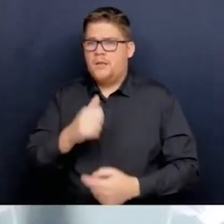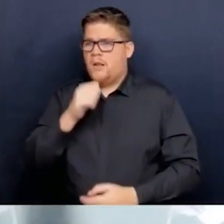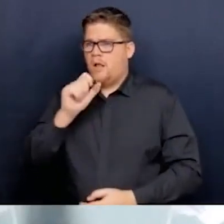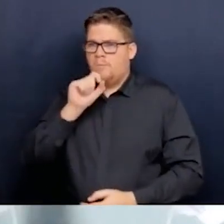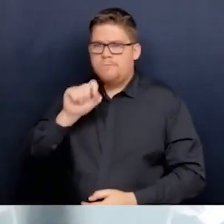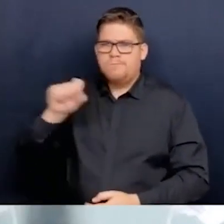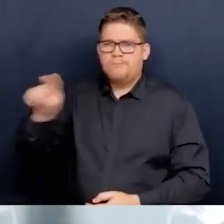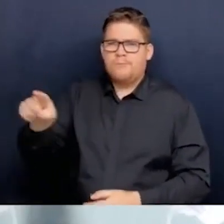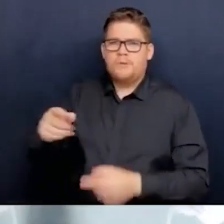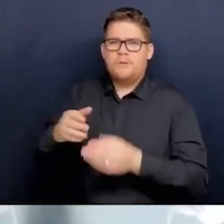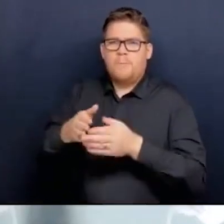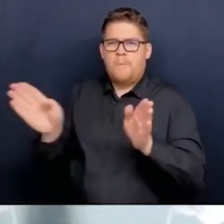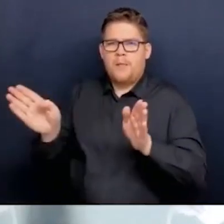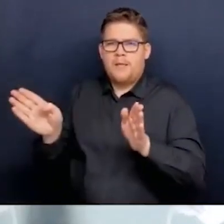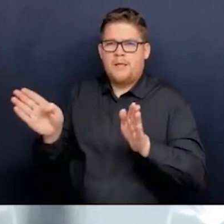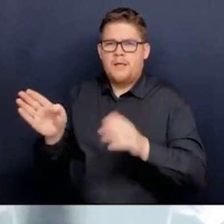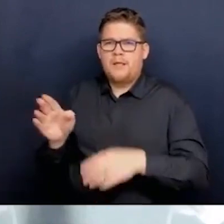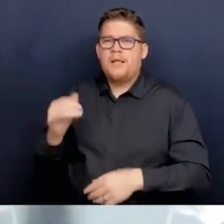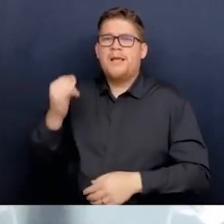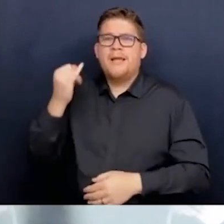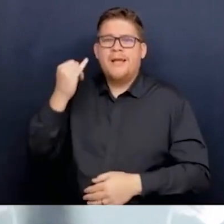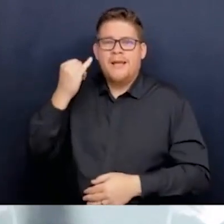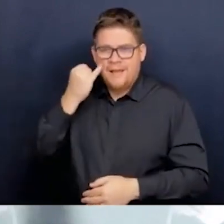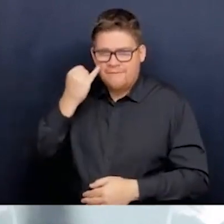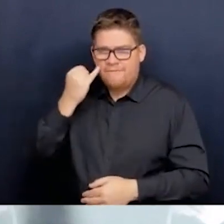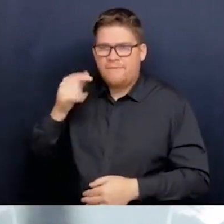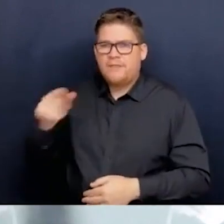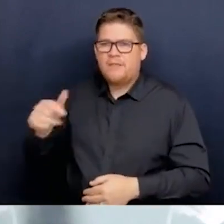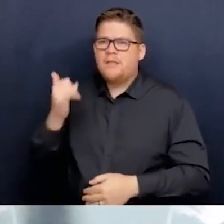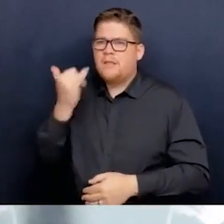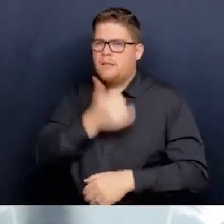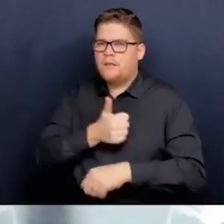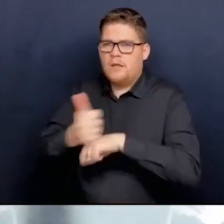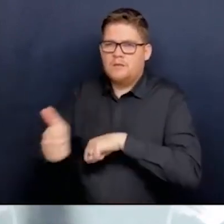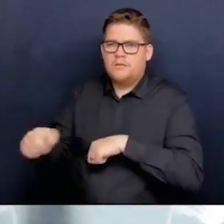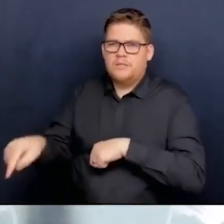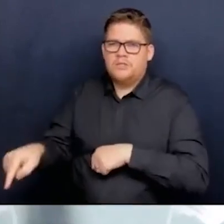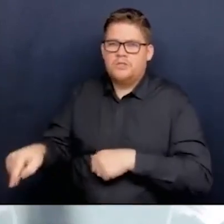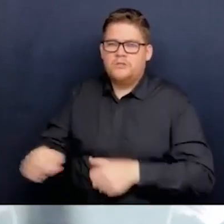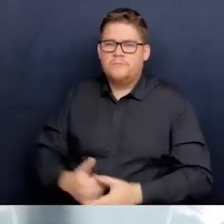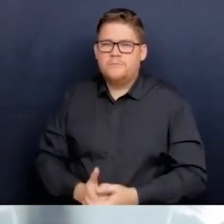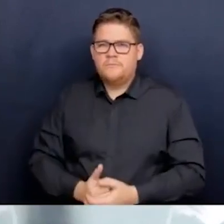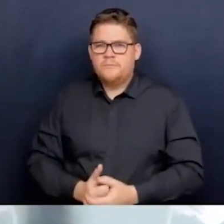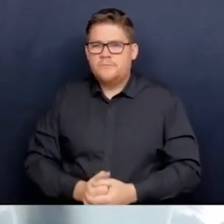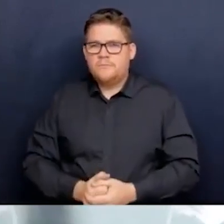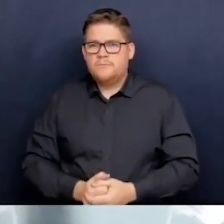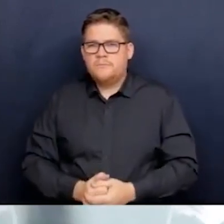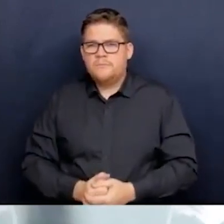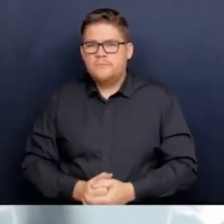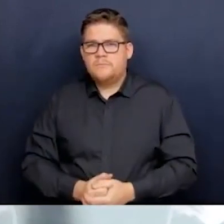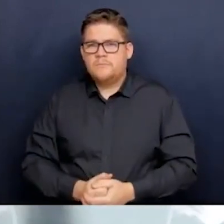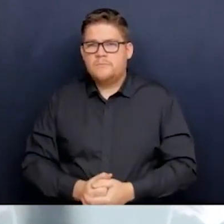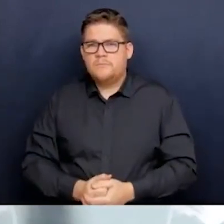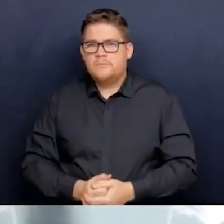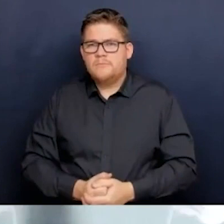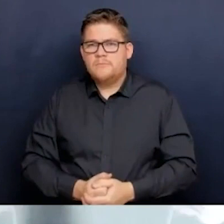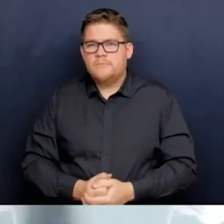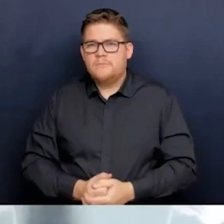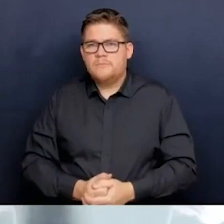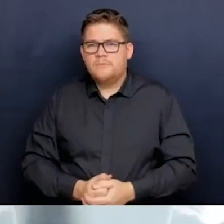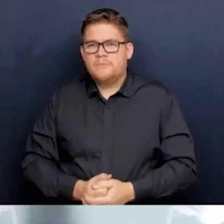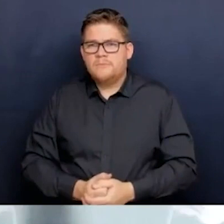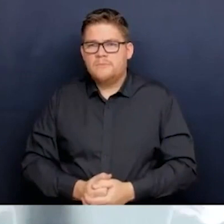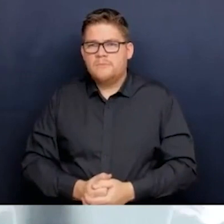And they should be made public in every case. And that's the determination that's made, but that's after a lengthy process